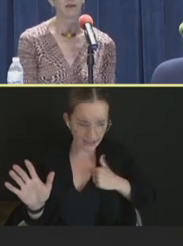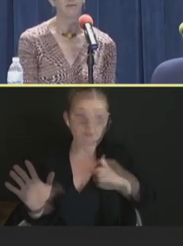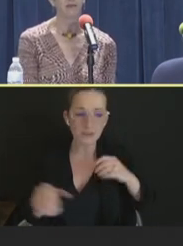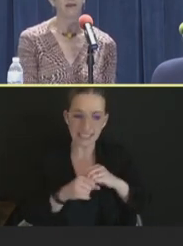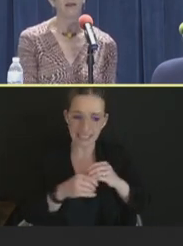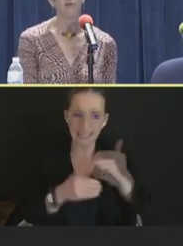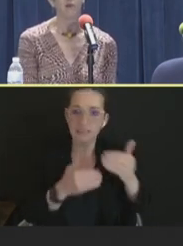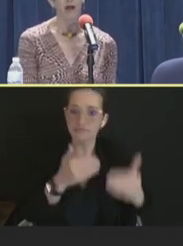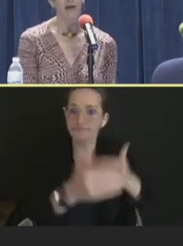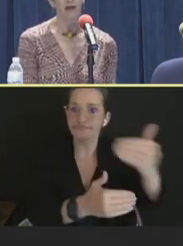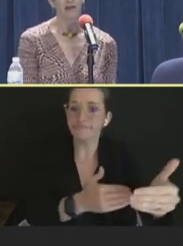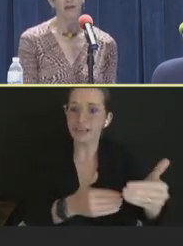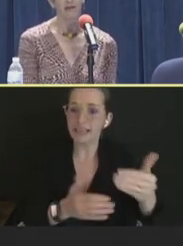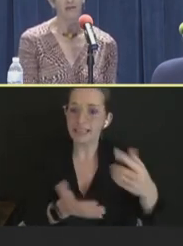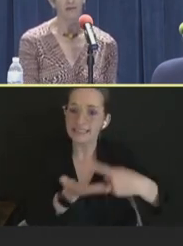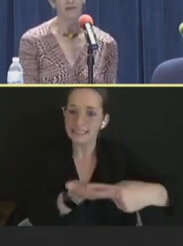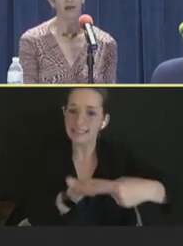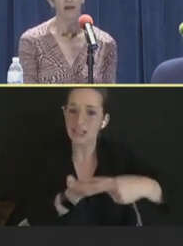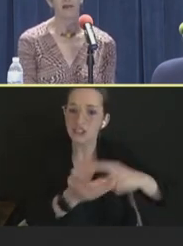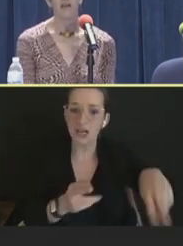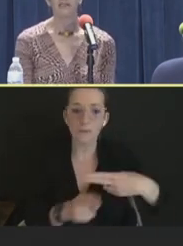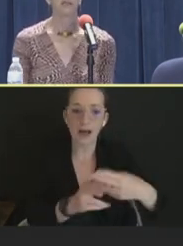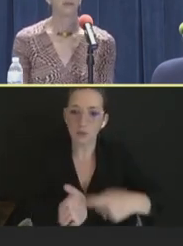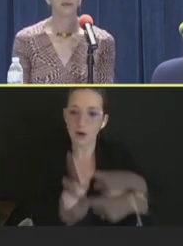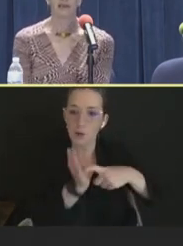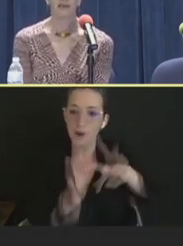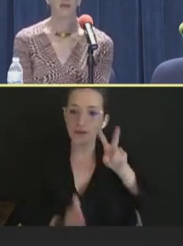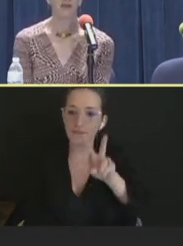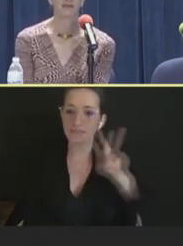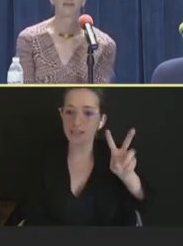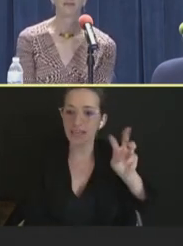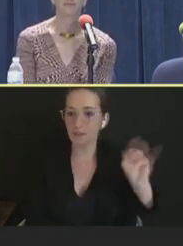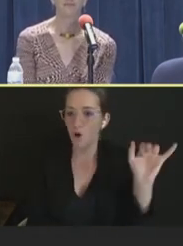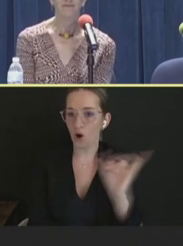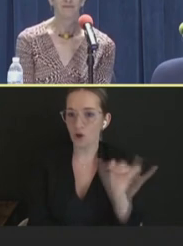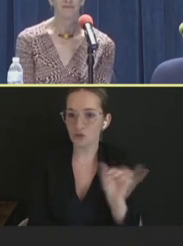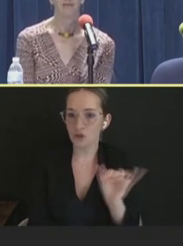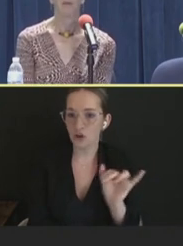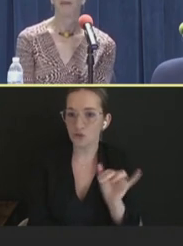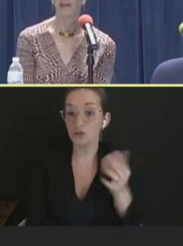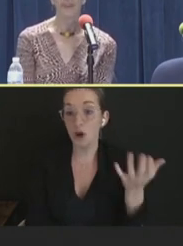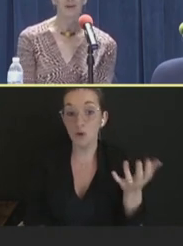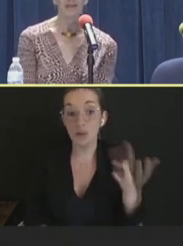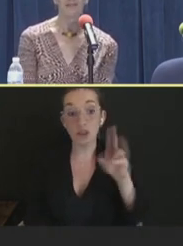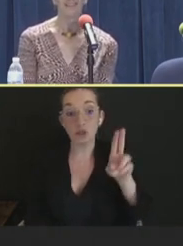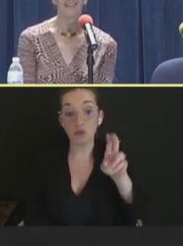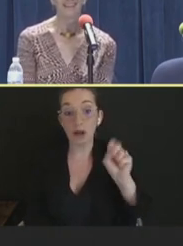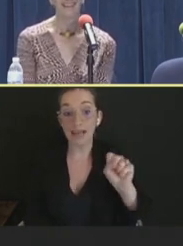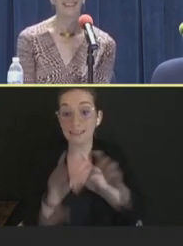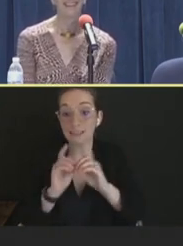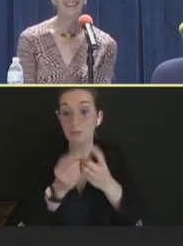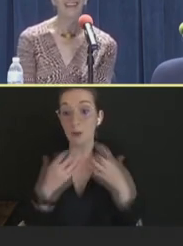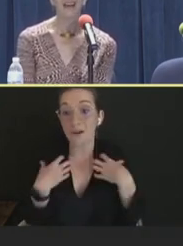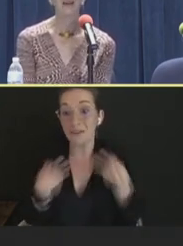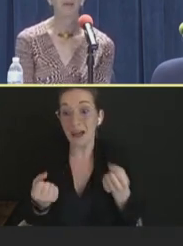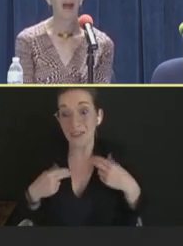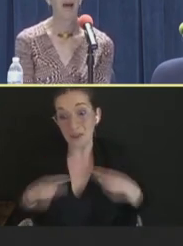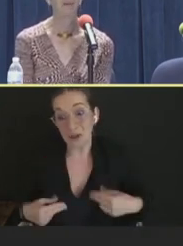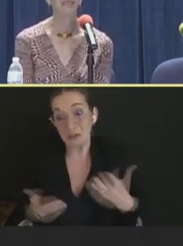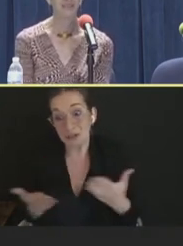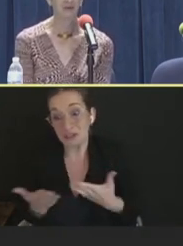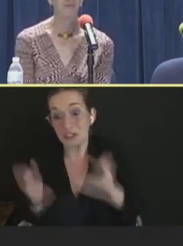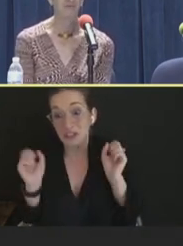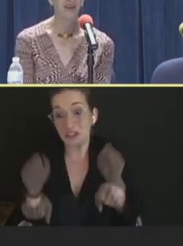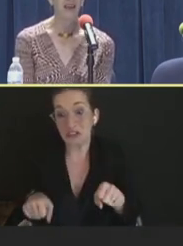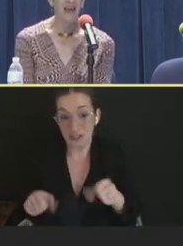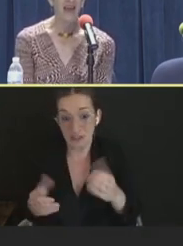requiring the VVM as well. So, it's something that U.S. Department of Health and Human Services could perhaps